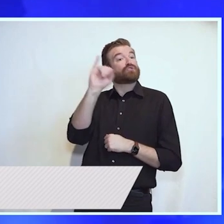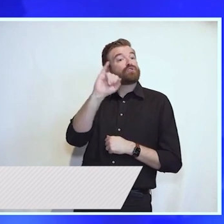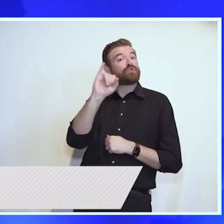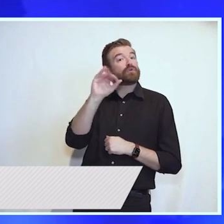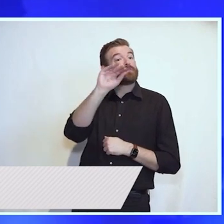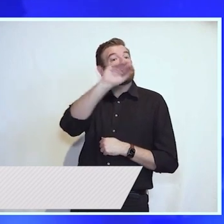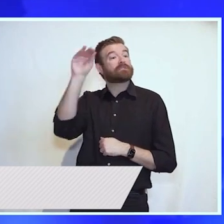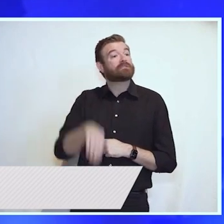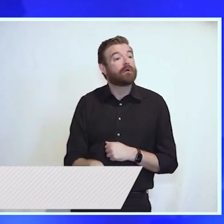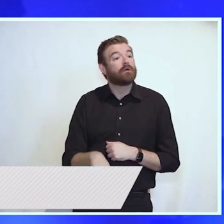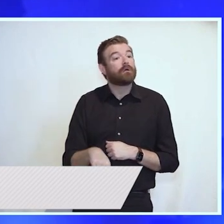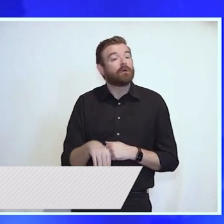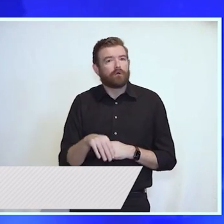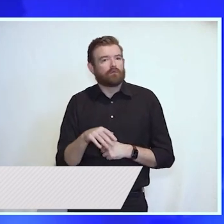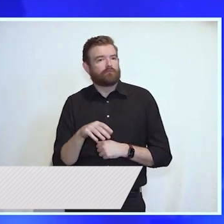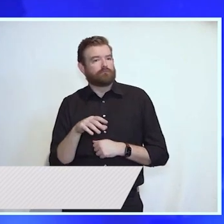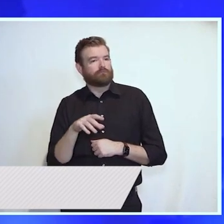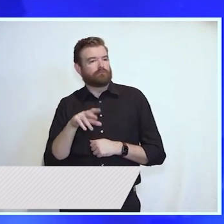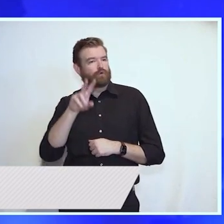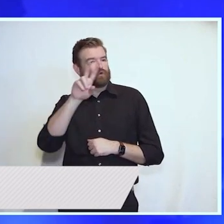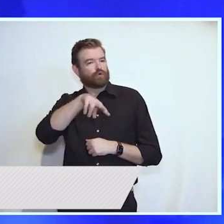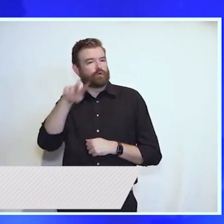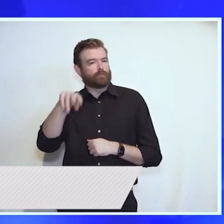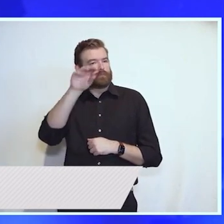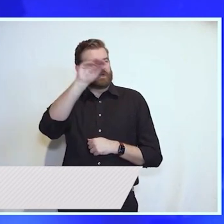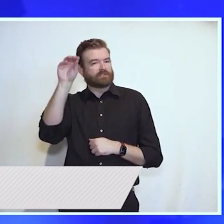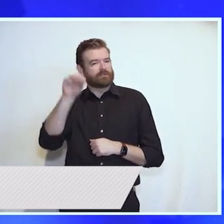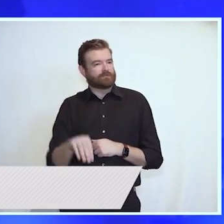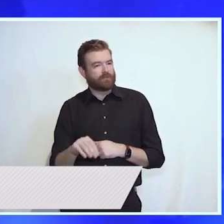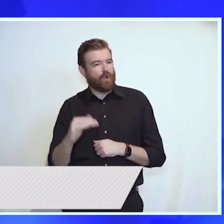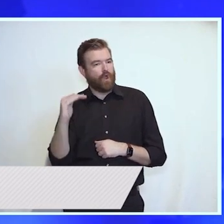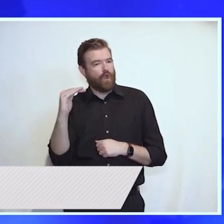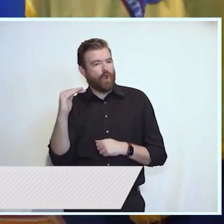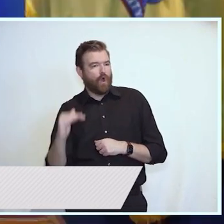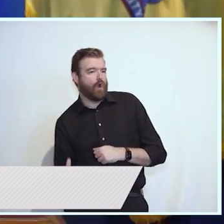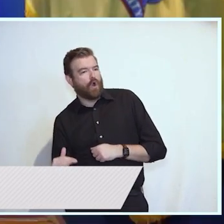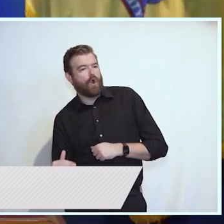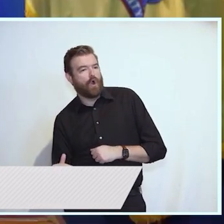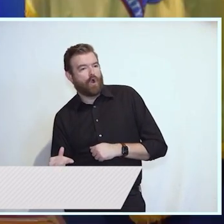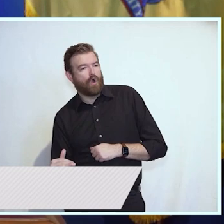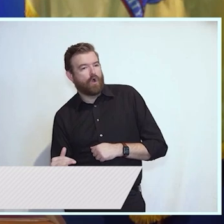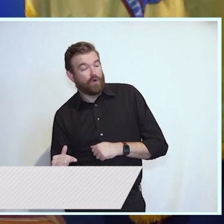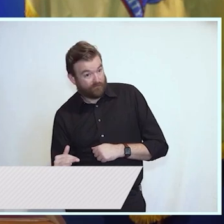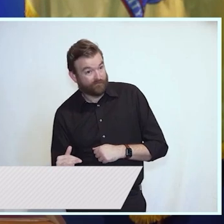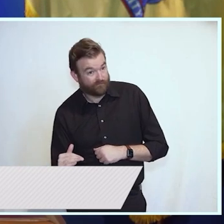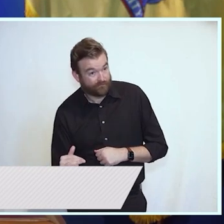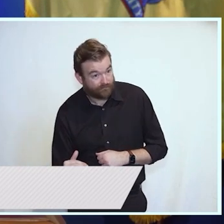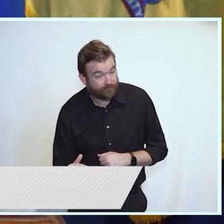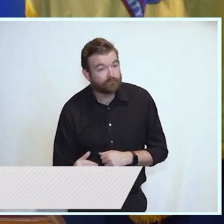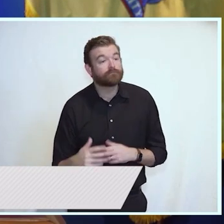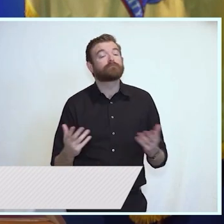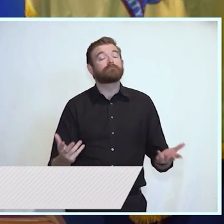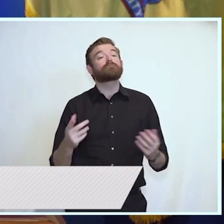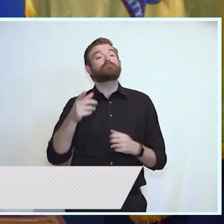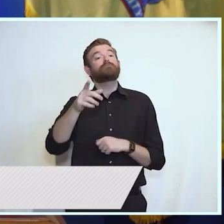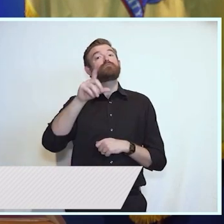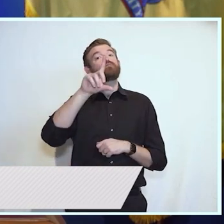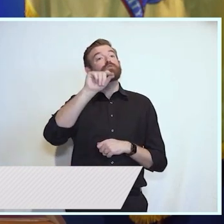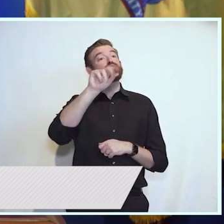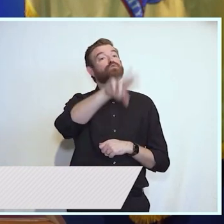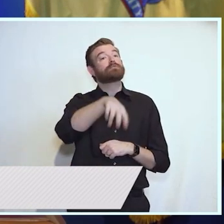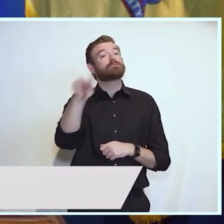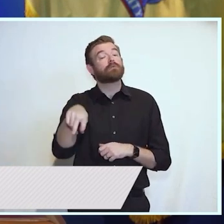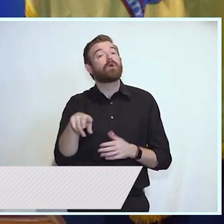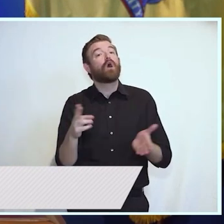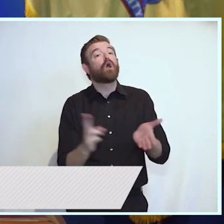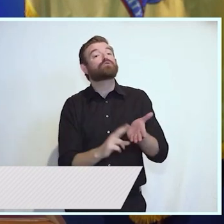are 22% lower than they would have been without our actions. And for the year 2022, enrollment